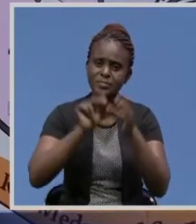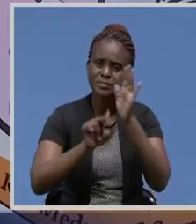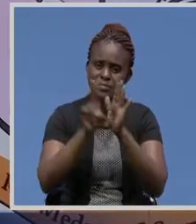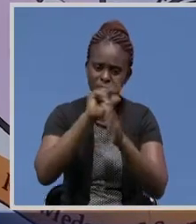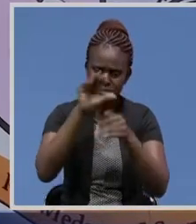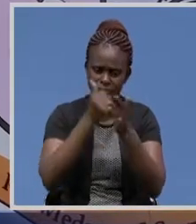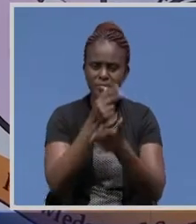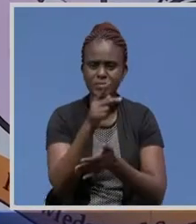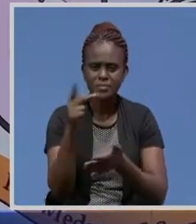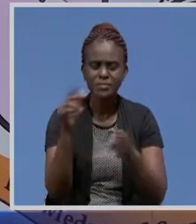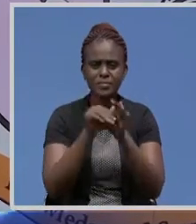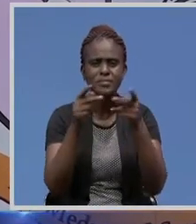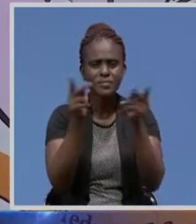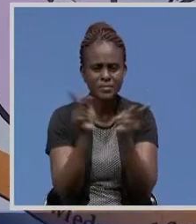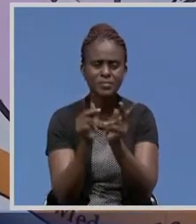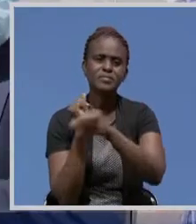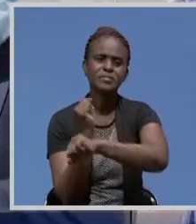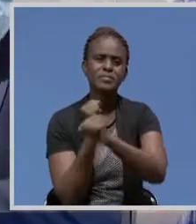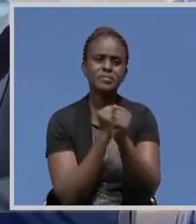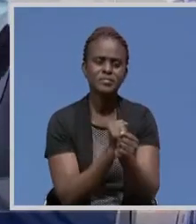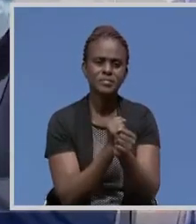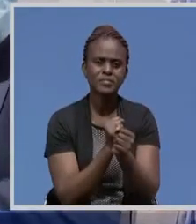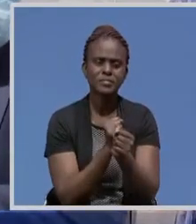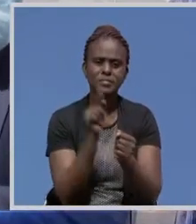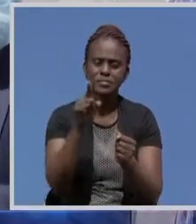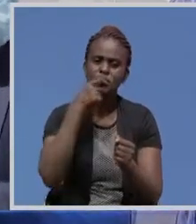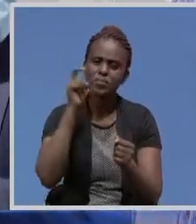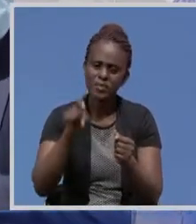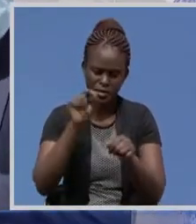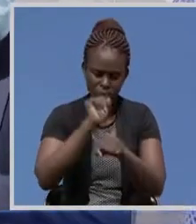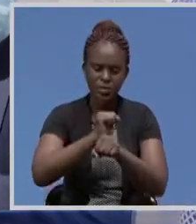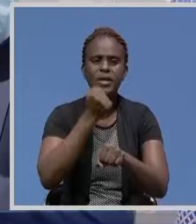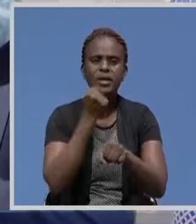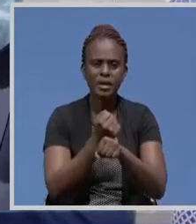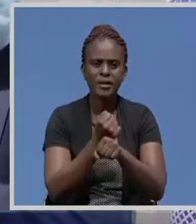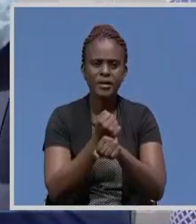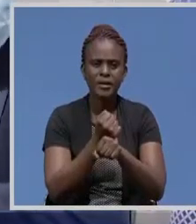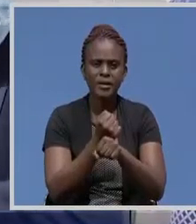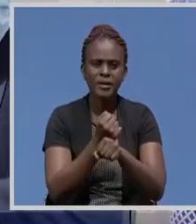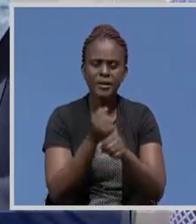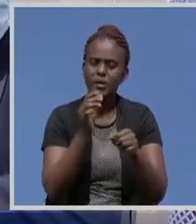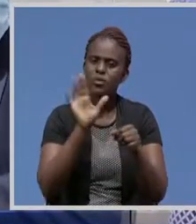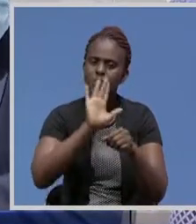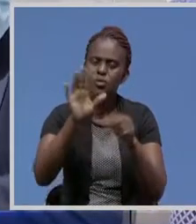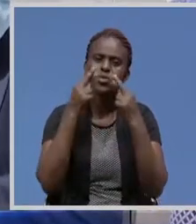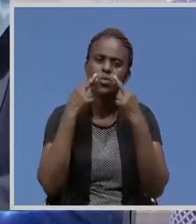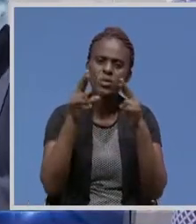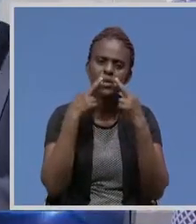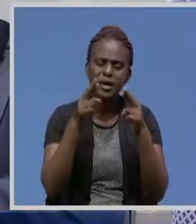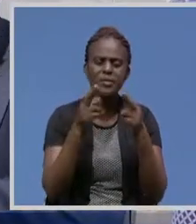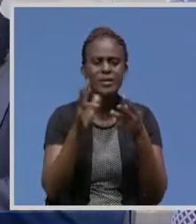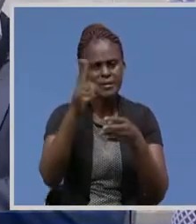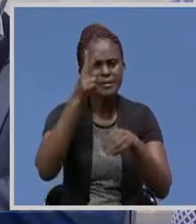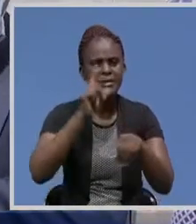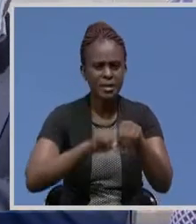properties at the campus to be protected. You must work hard enough to get your results the first time around,